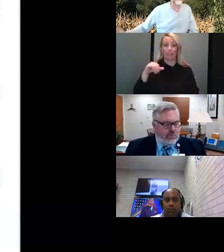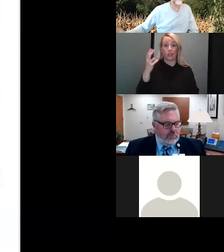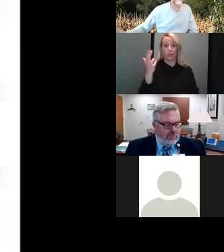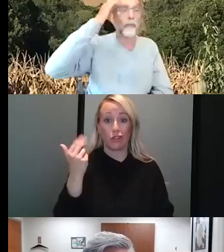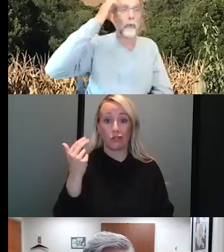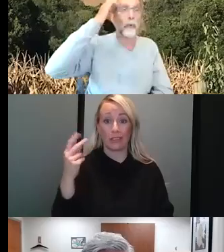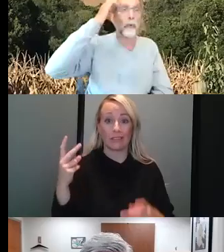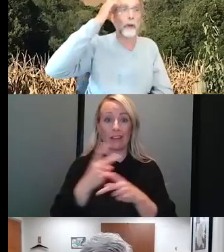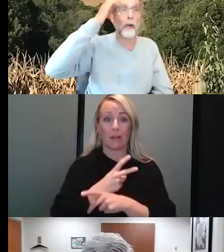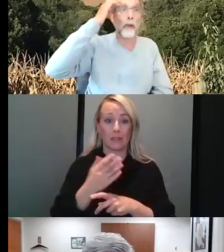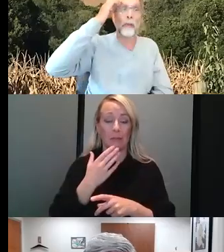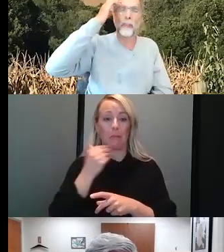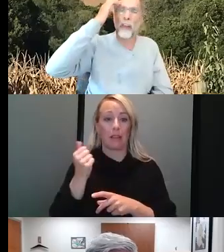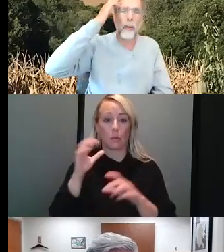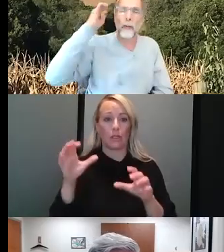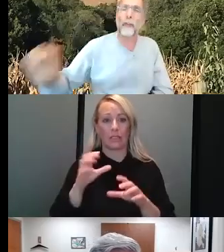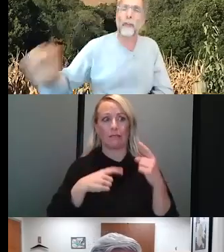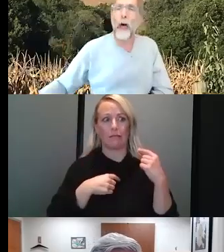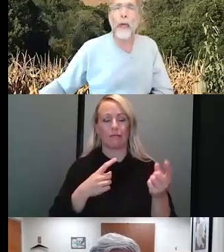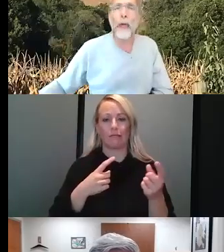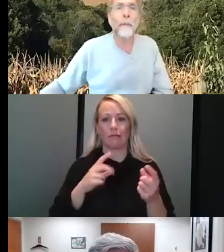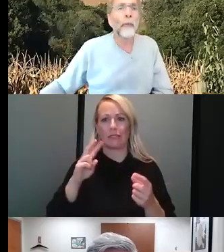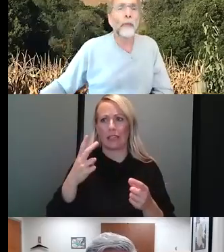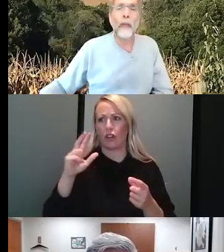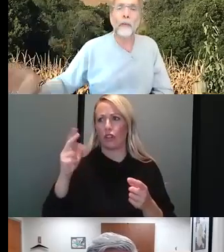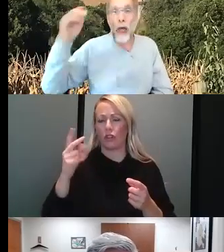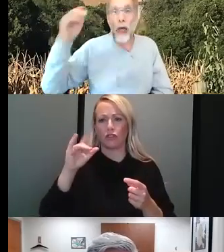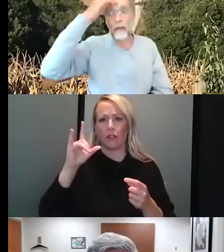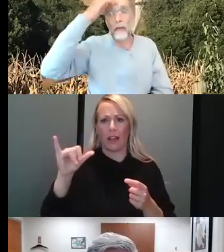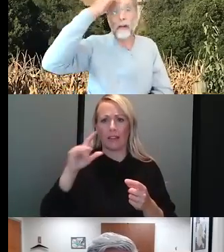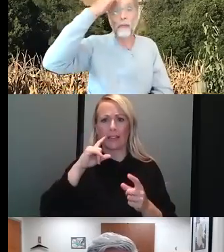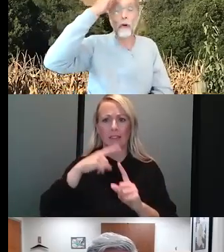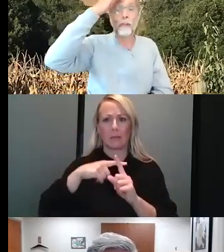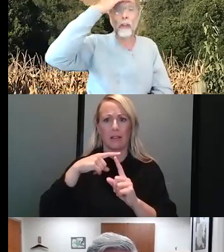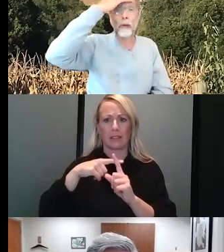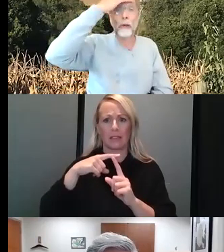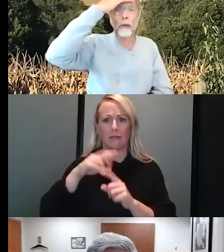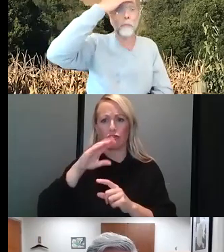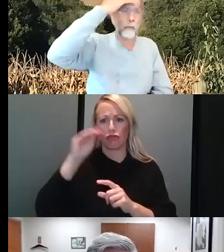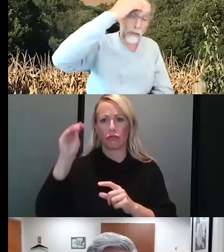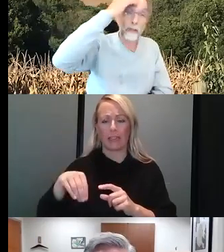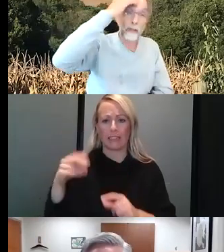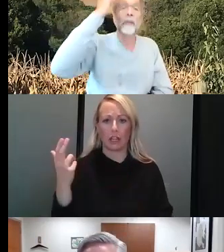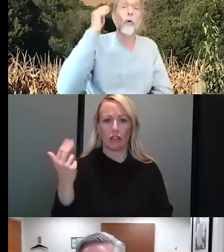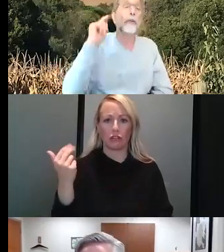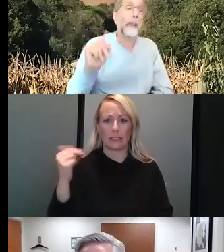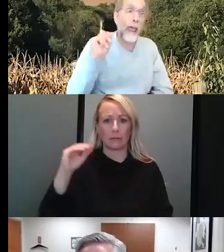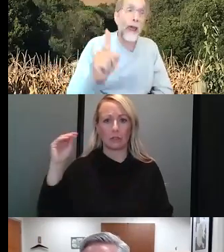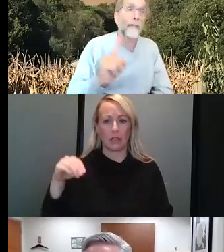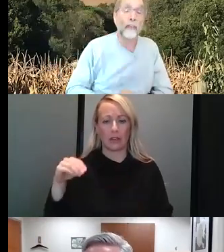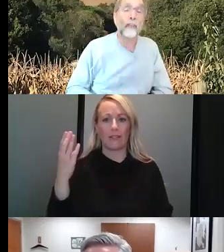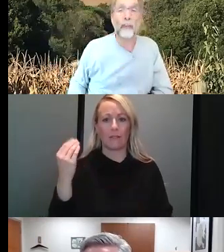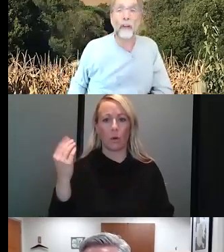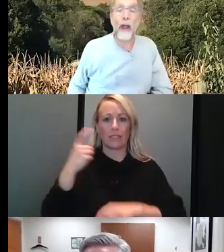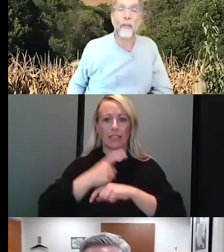the best we did on second or third of July. Test positive rate is 13%, 14 day